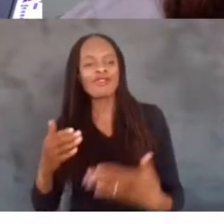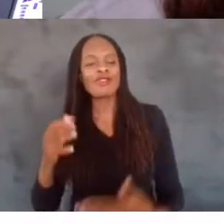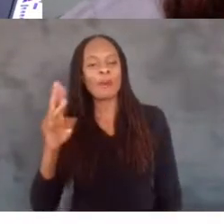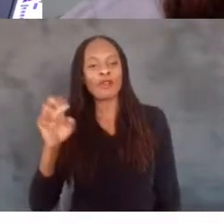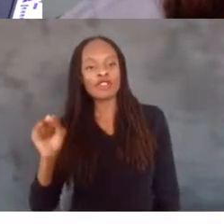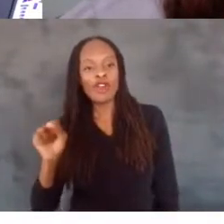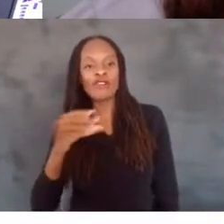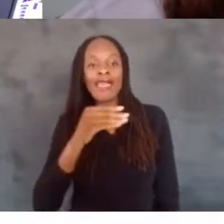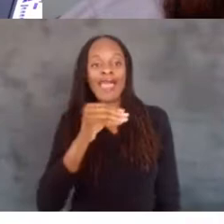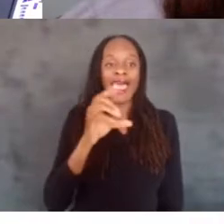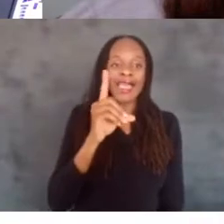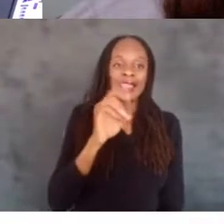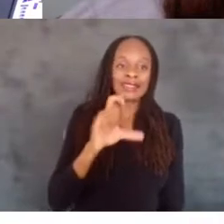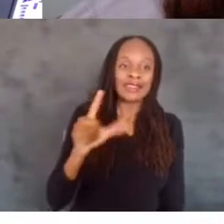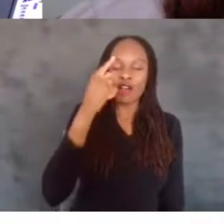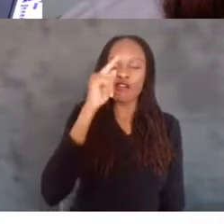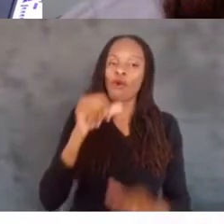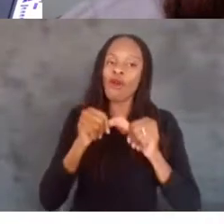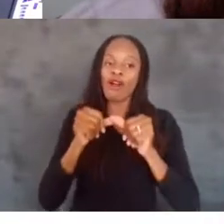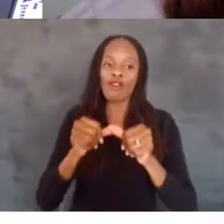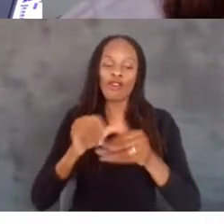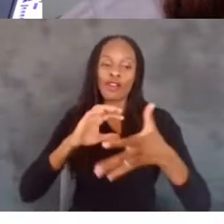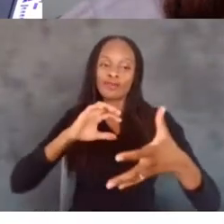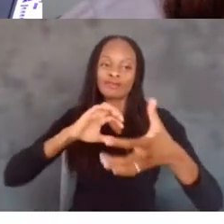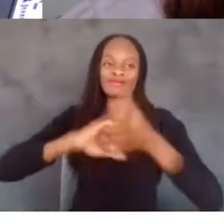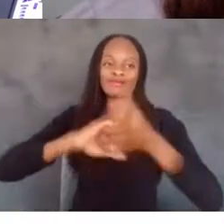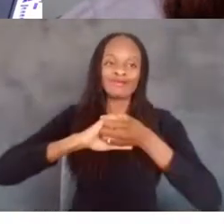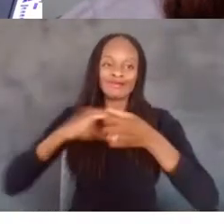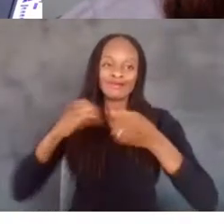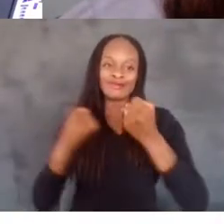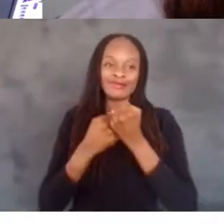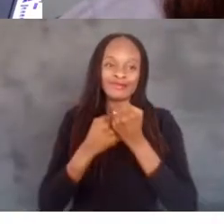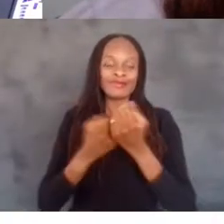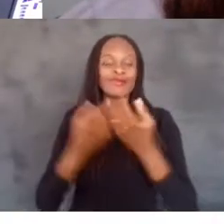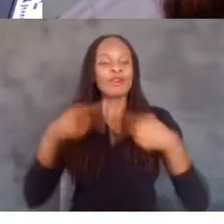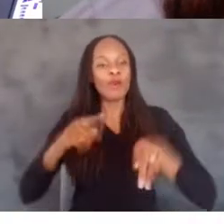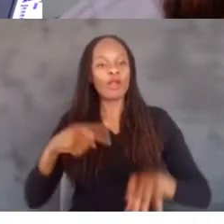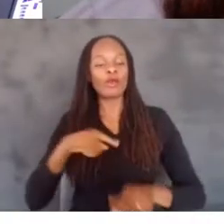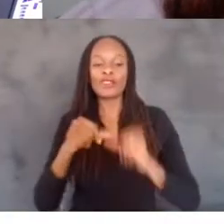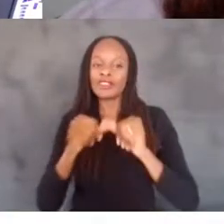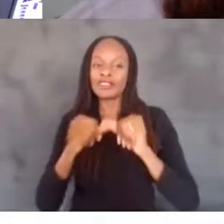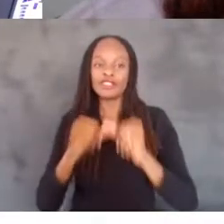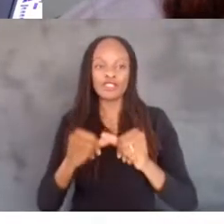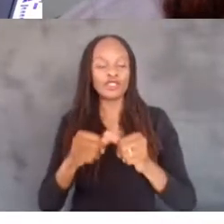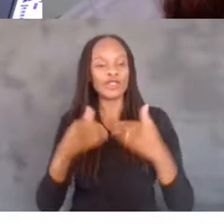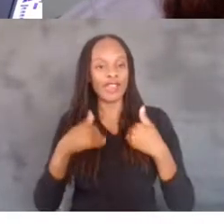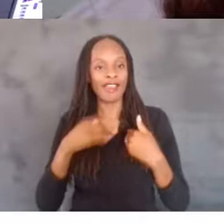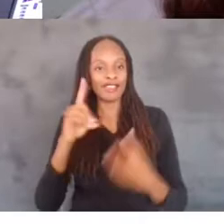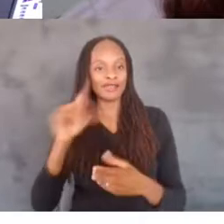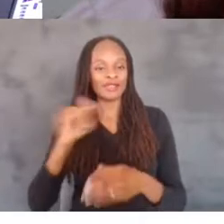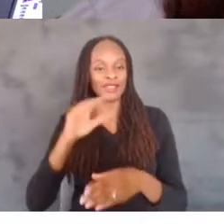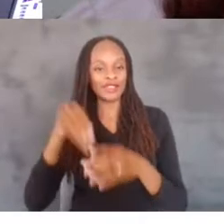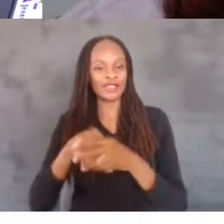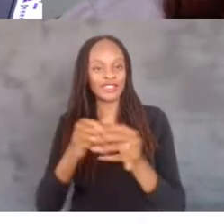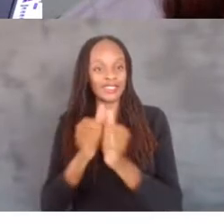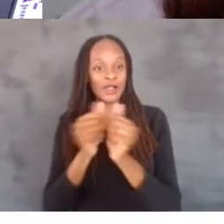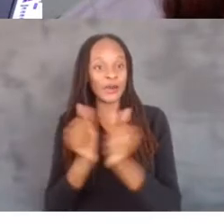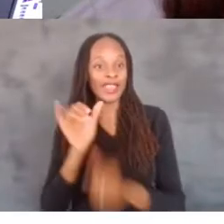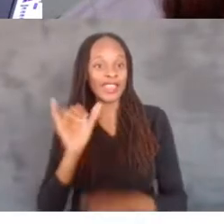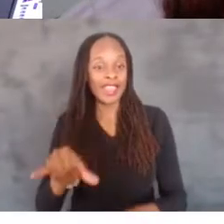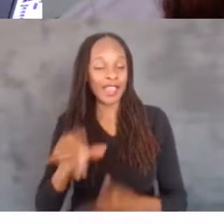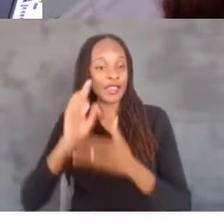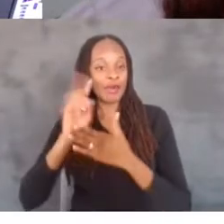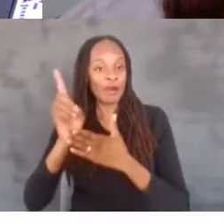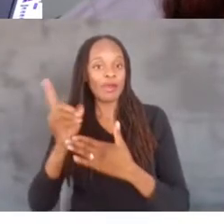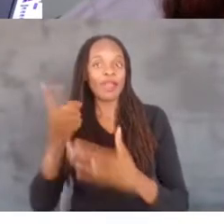partnership and support as we really further disability inclusion together. And with that, the moment we truly